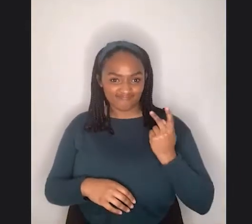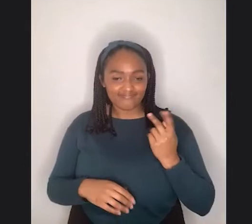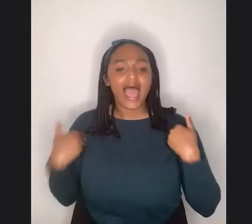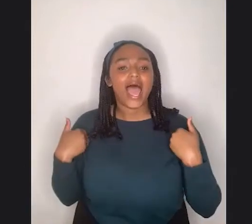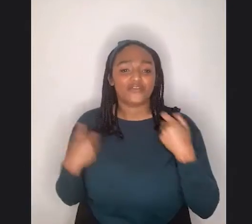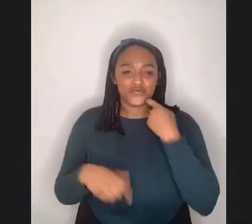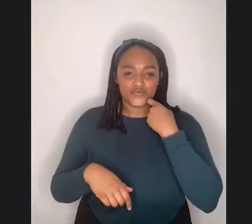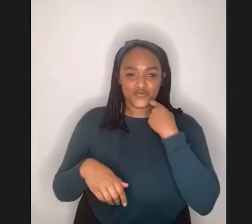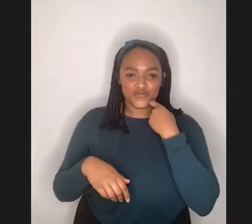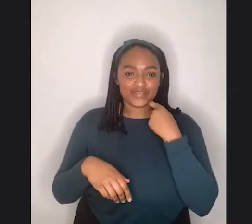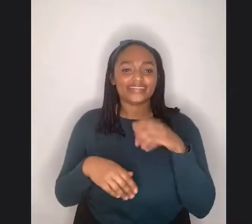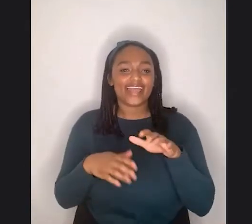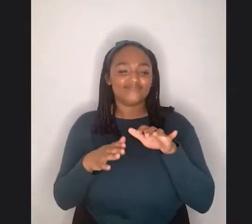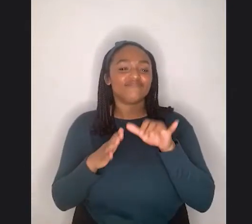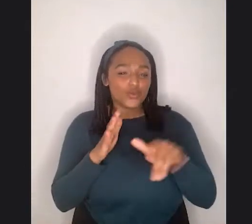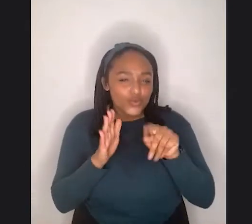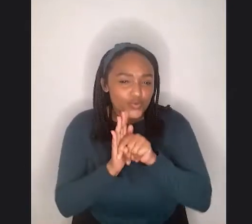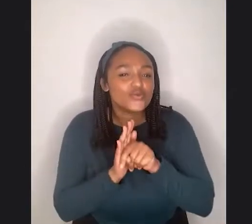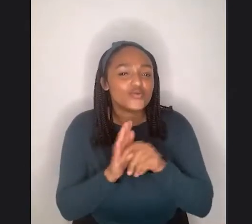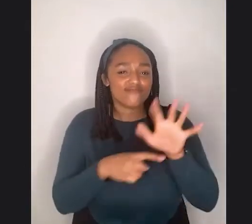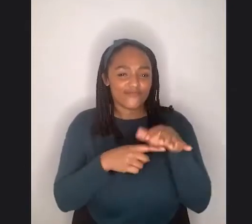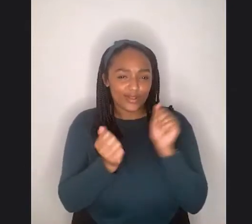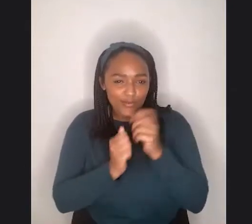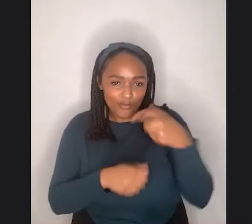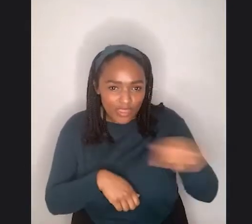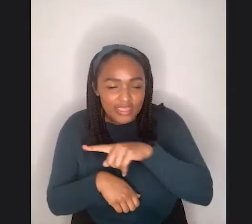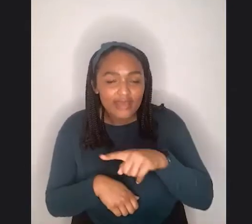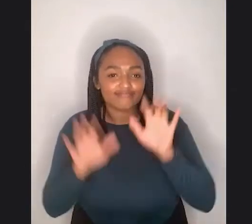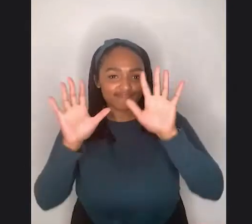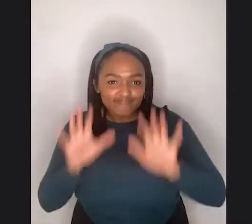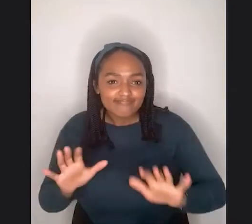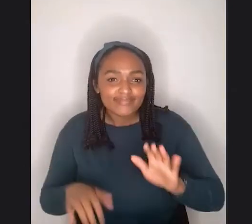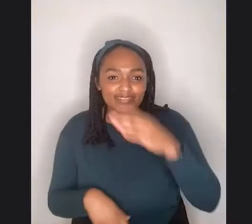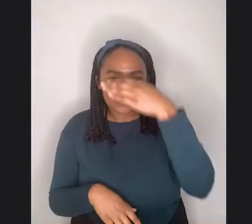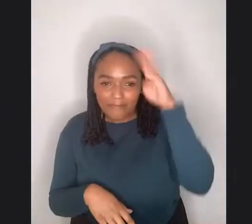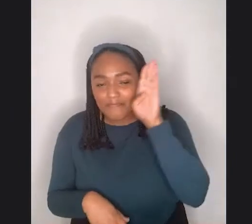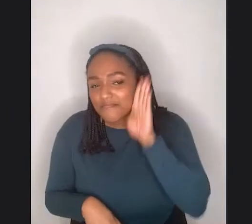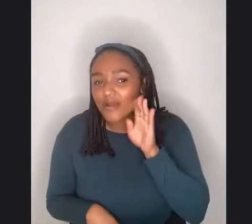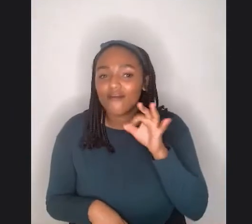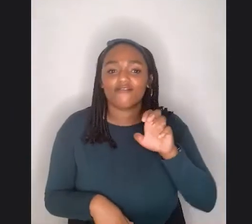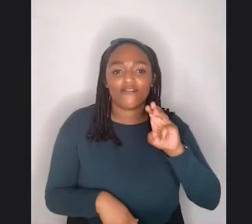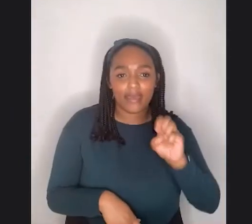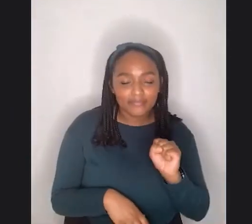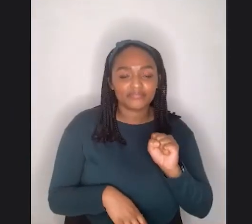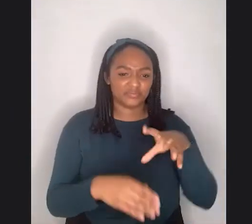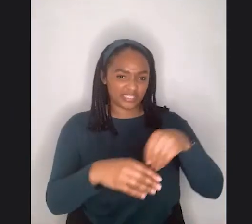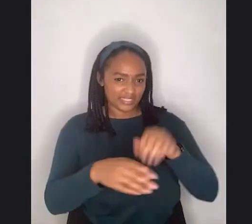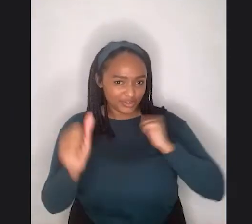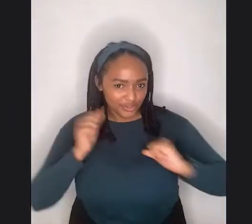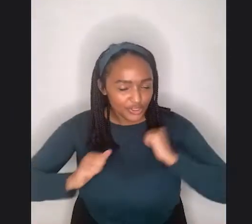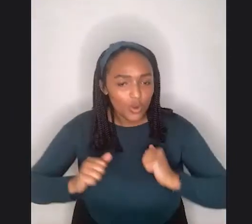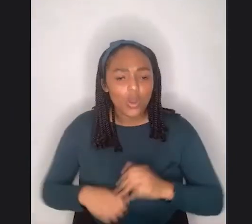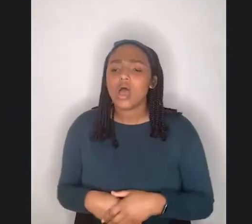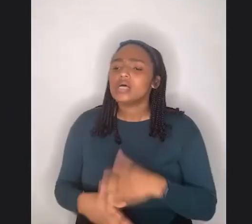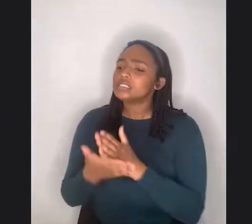women and fems, uh, black and brown women and fems who, um, have been featured on that show. And, um, and who are some of the other people you mentioned,